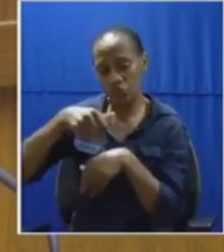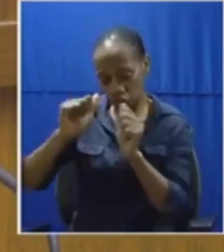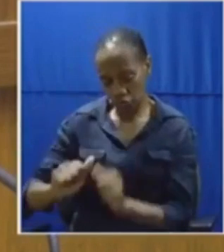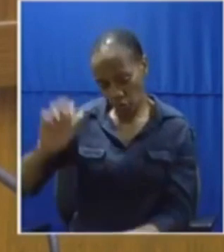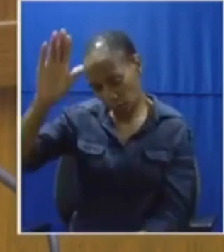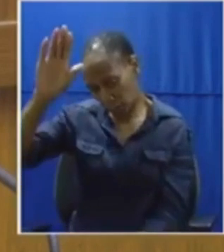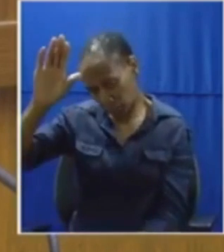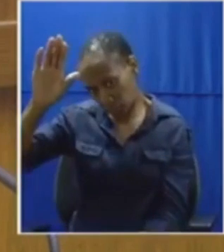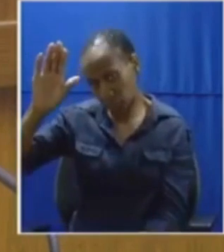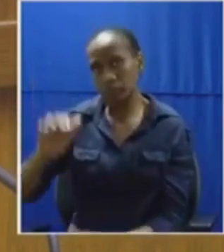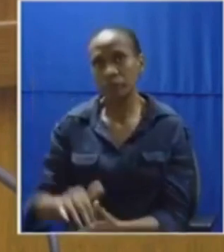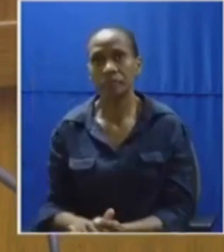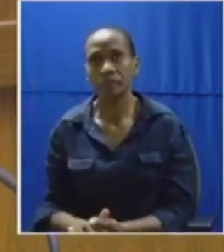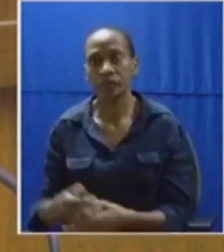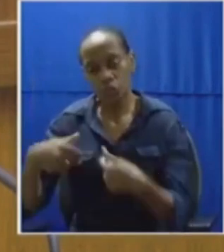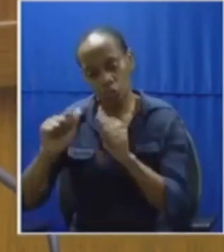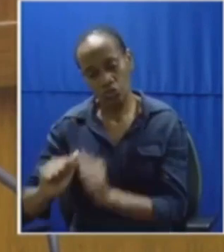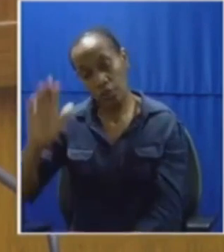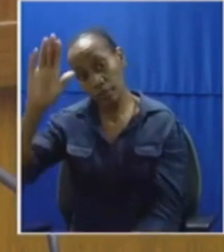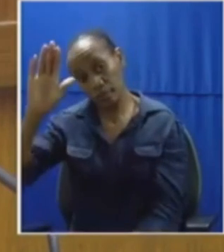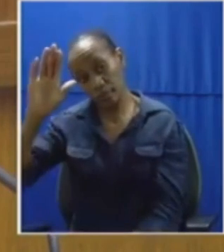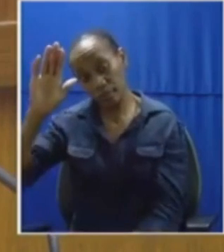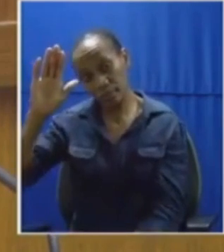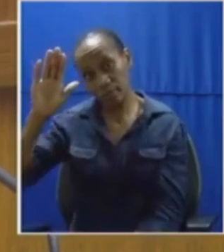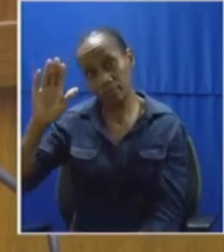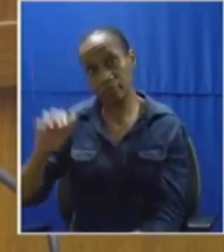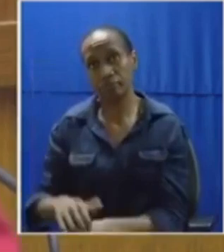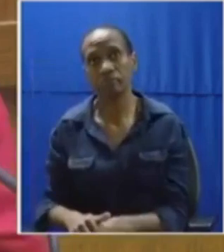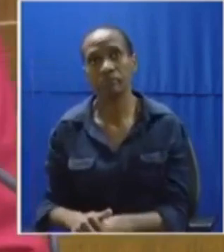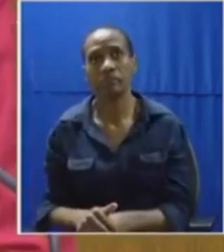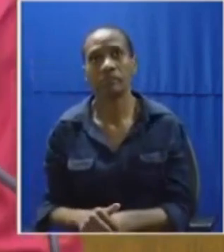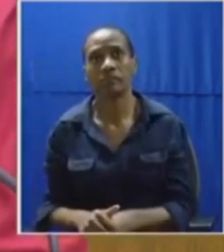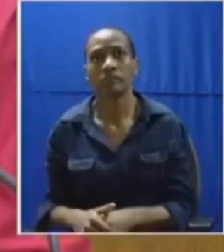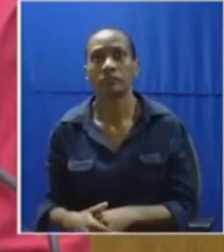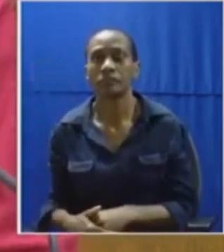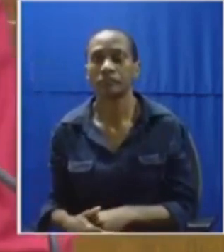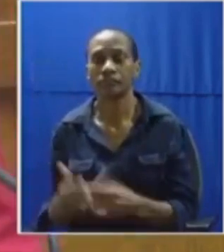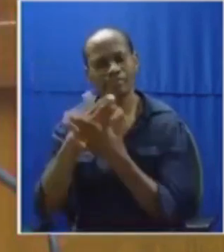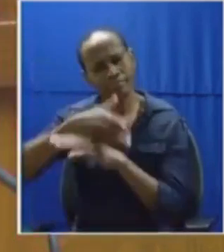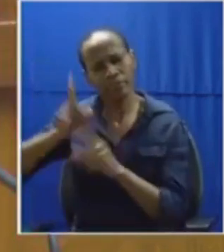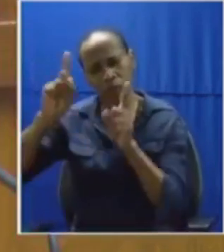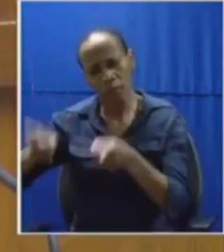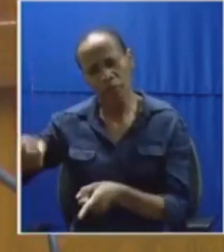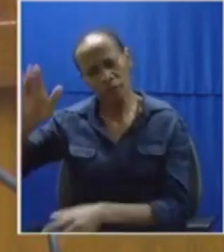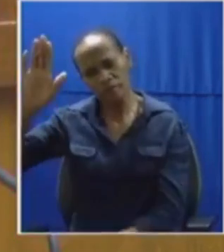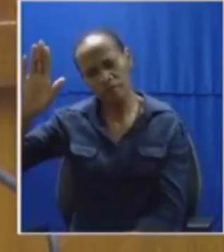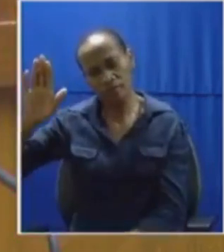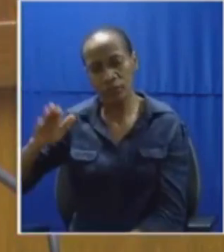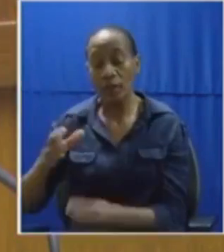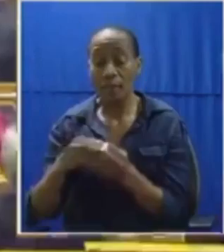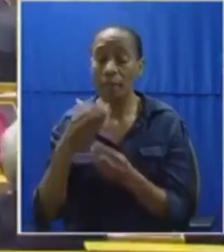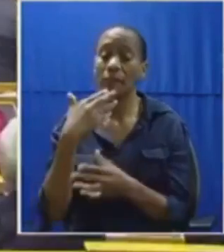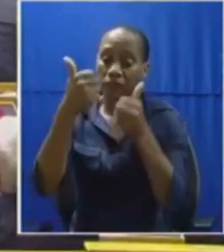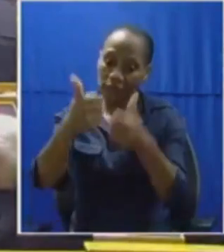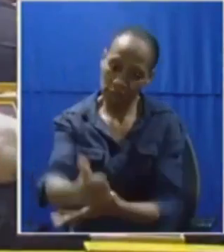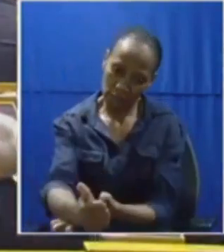politics to impress white monopoly capital in and the West and America. Honorable Malema, please take